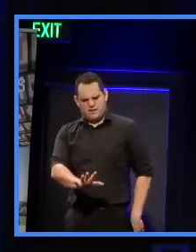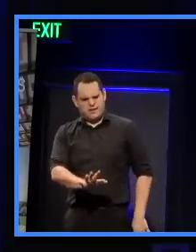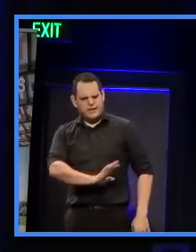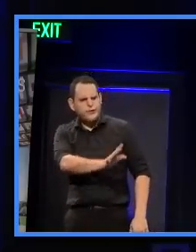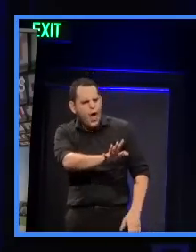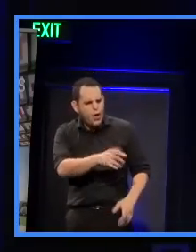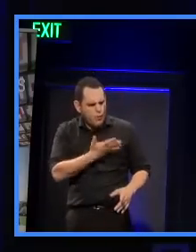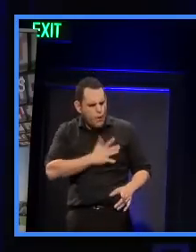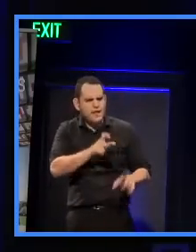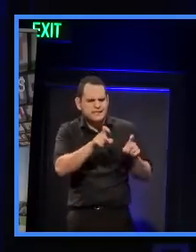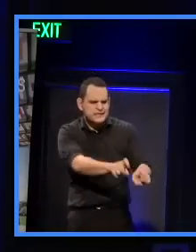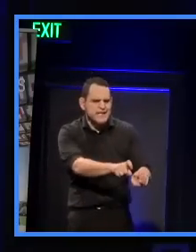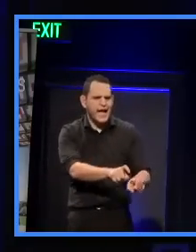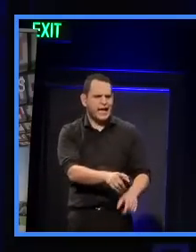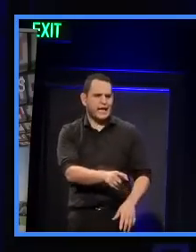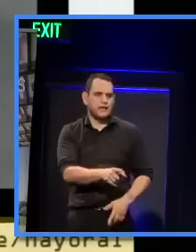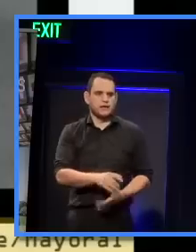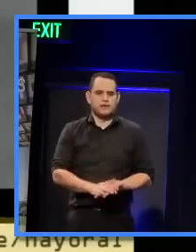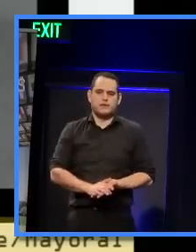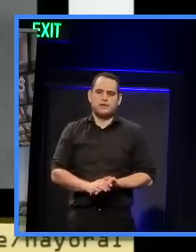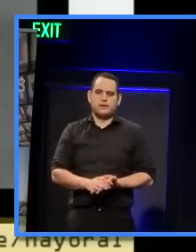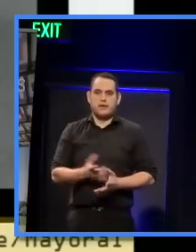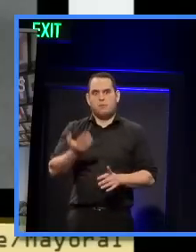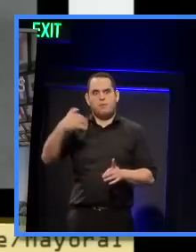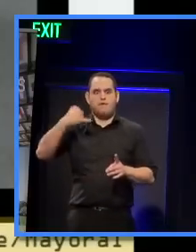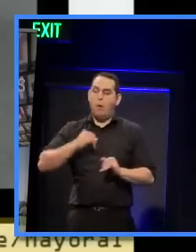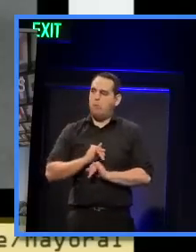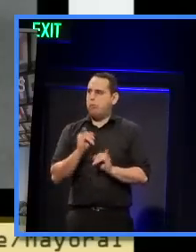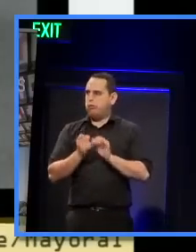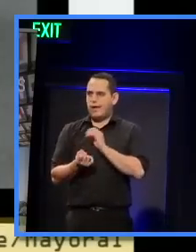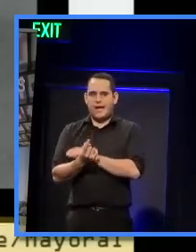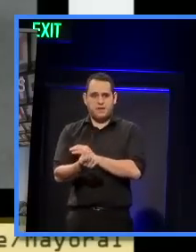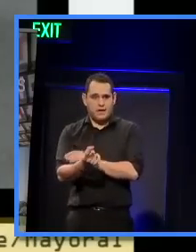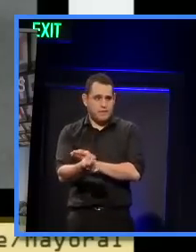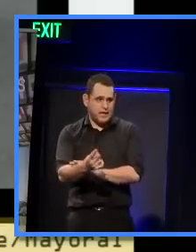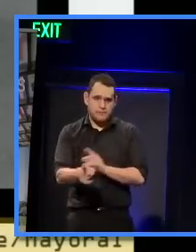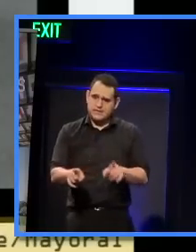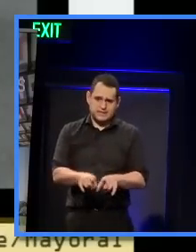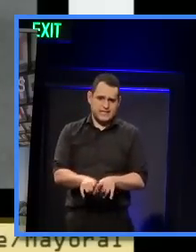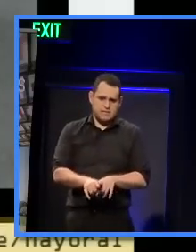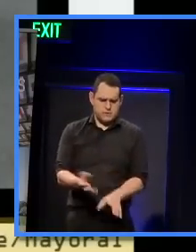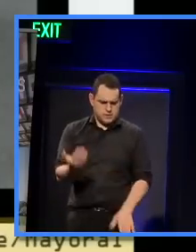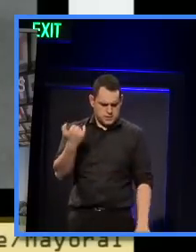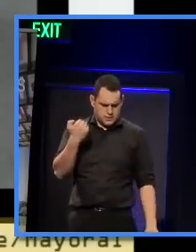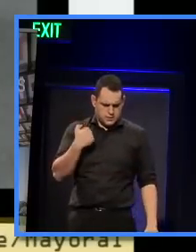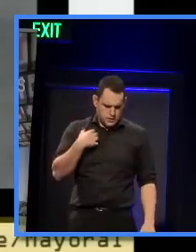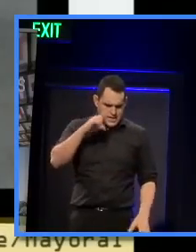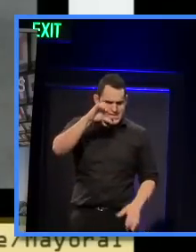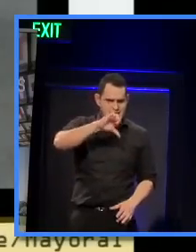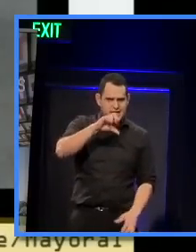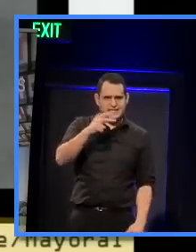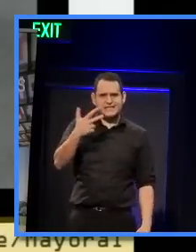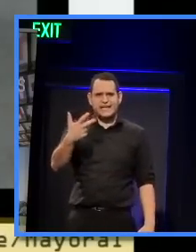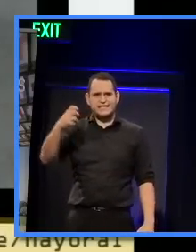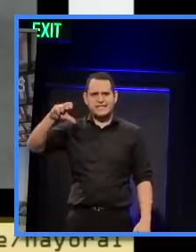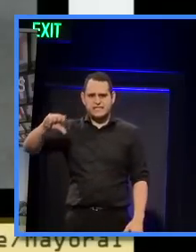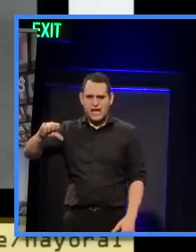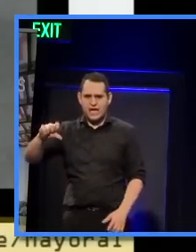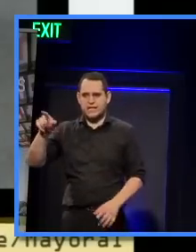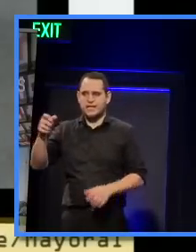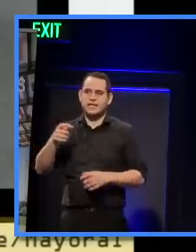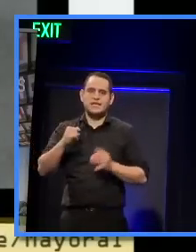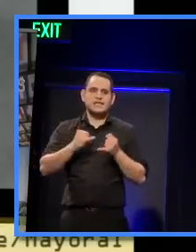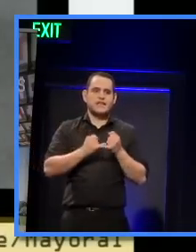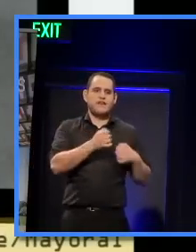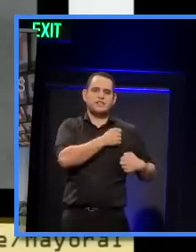prevailed, but it didn't always. Some terrible mistakes were made. As late as 1989, the